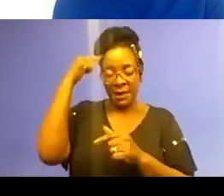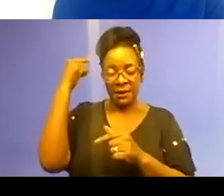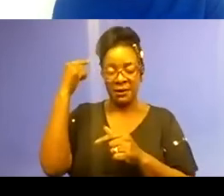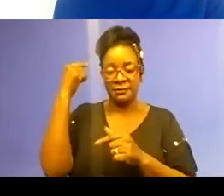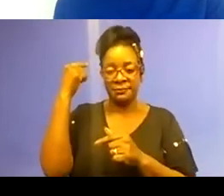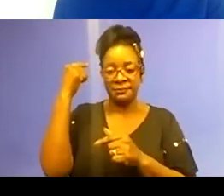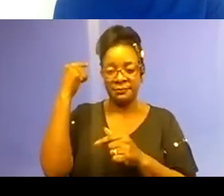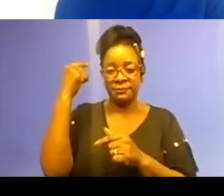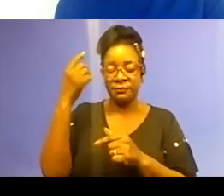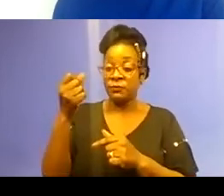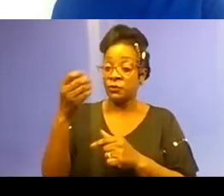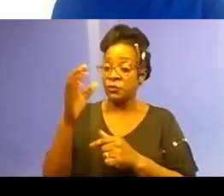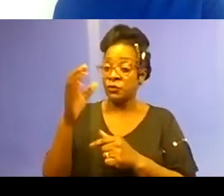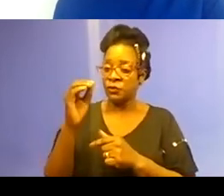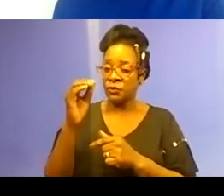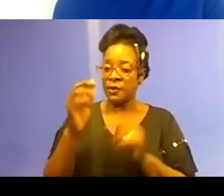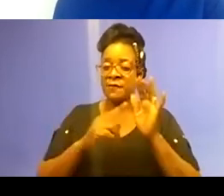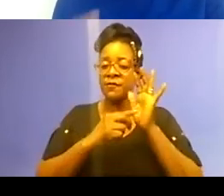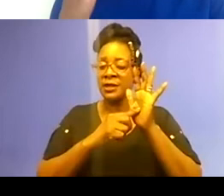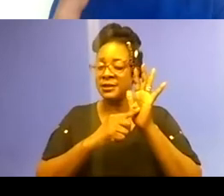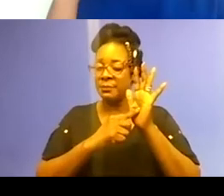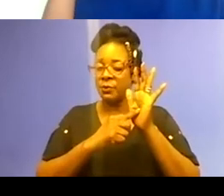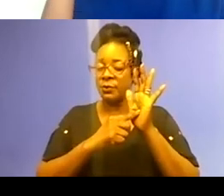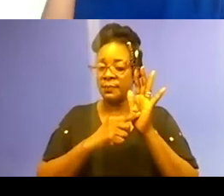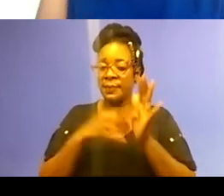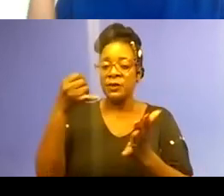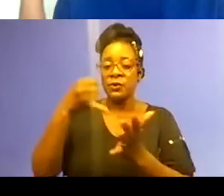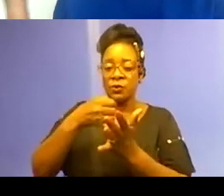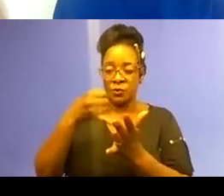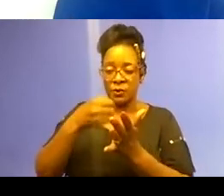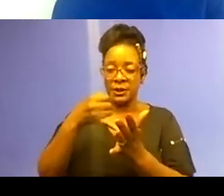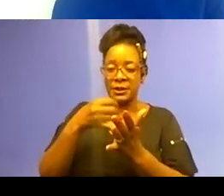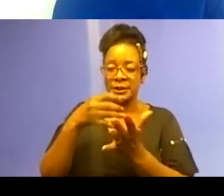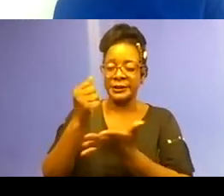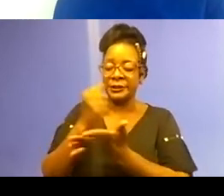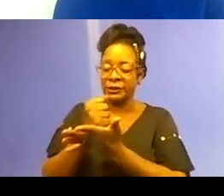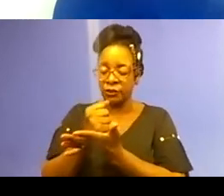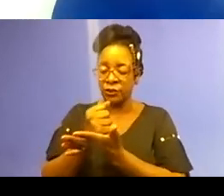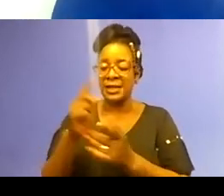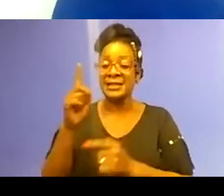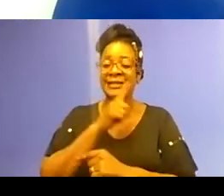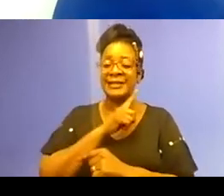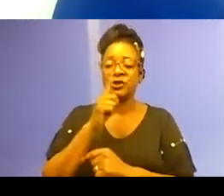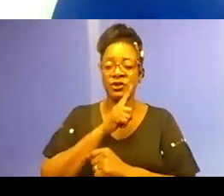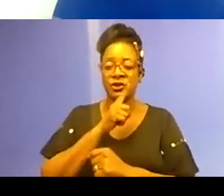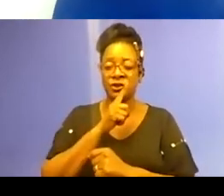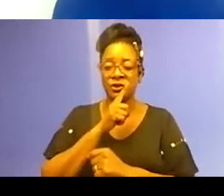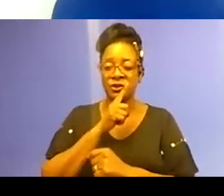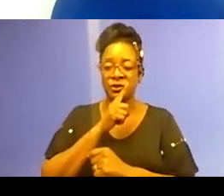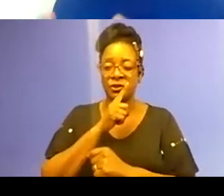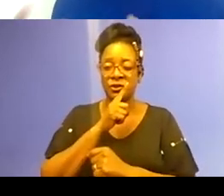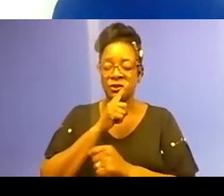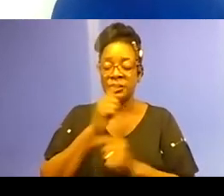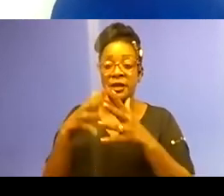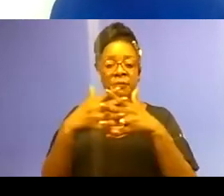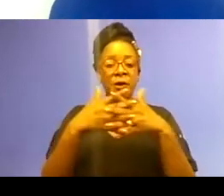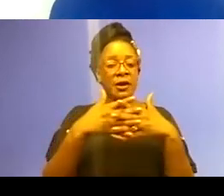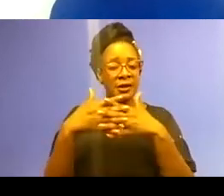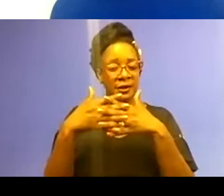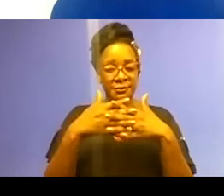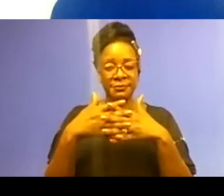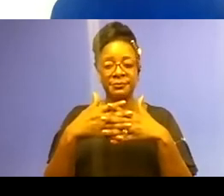includes voter registration restrictions. And in the United States, Washington DC,